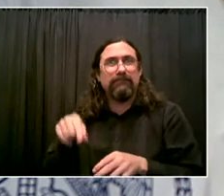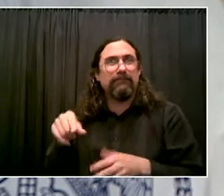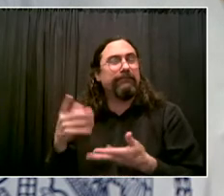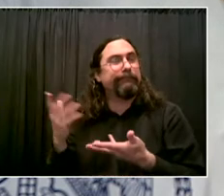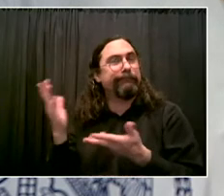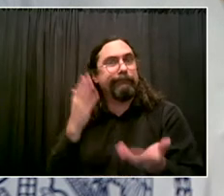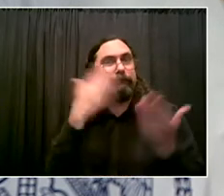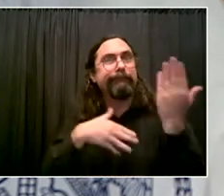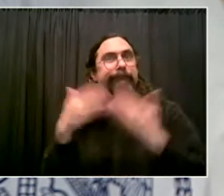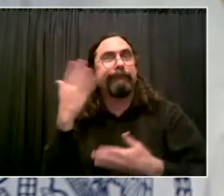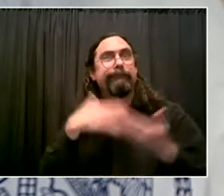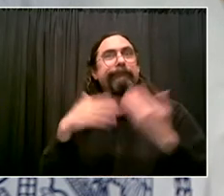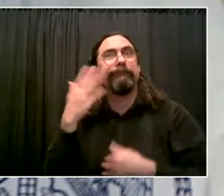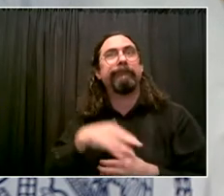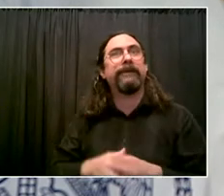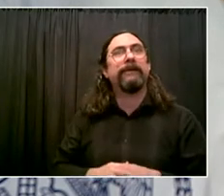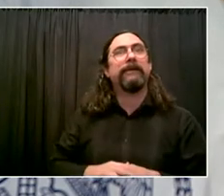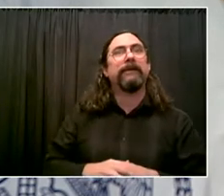wake people up?